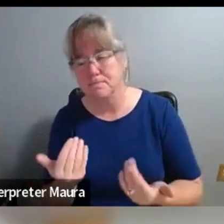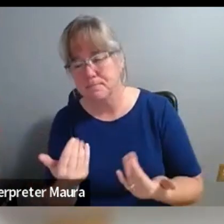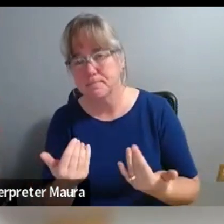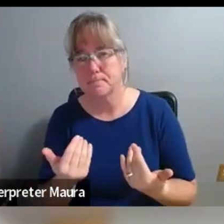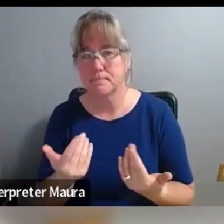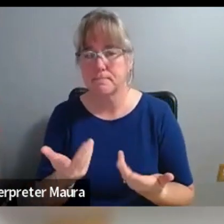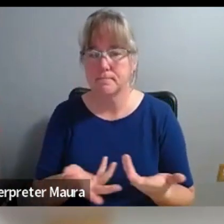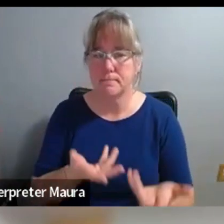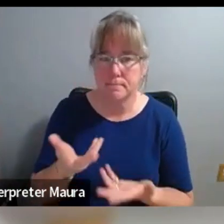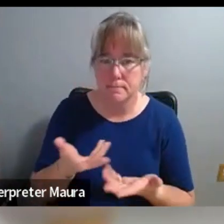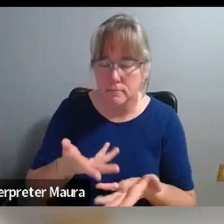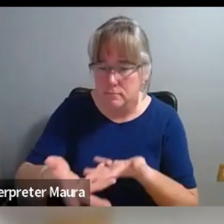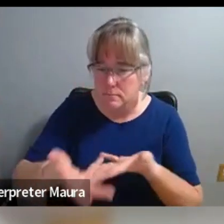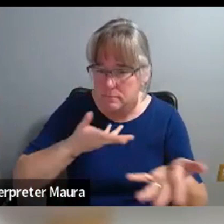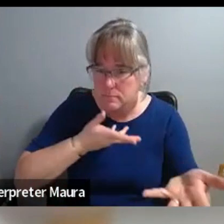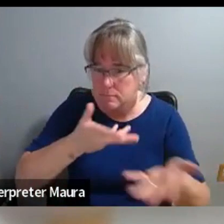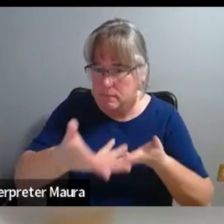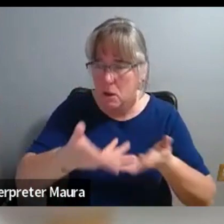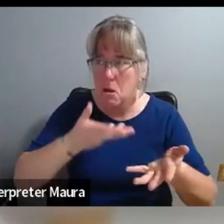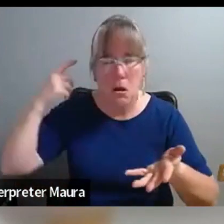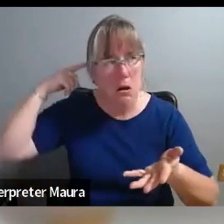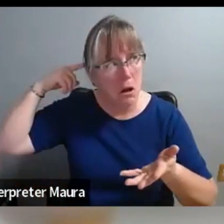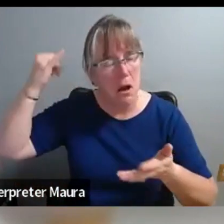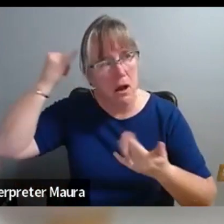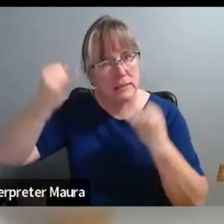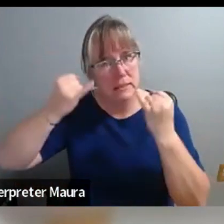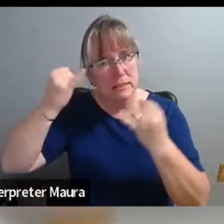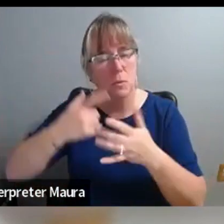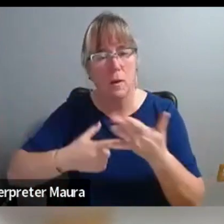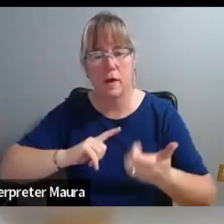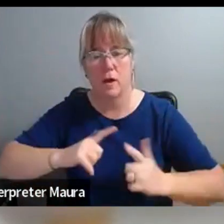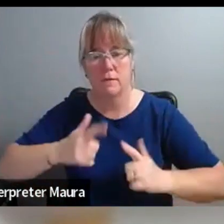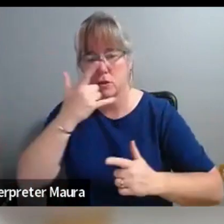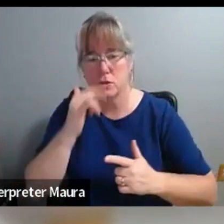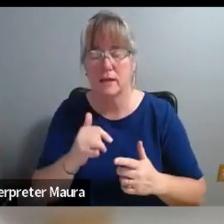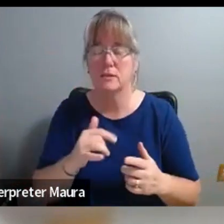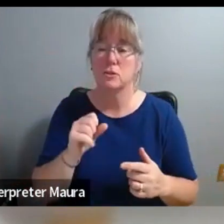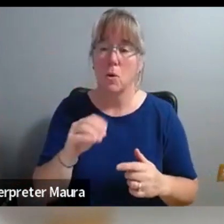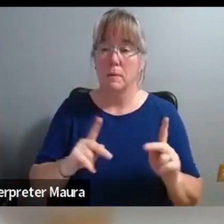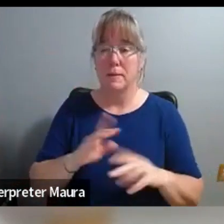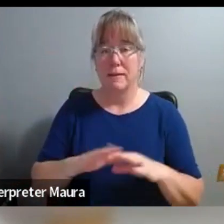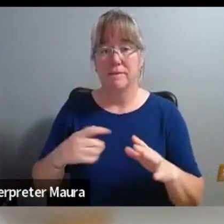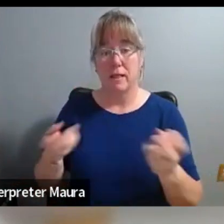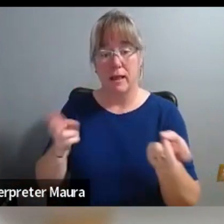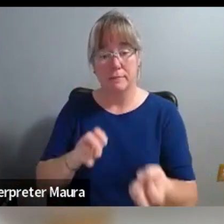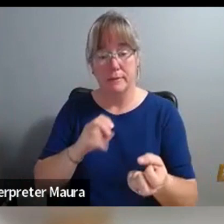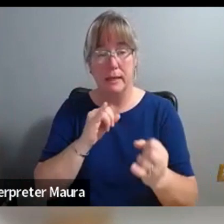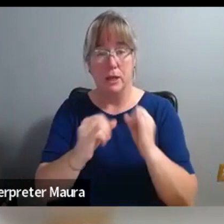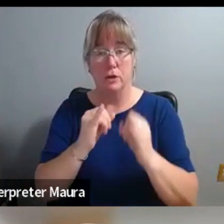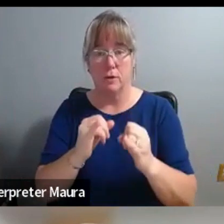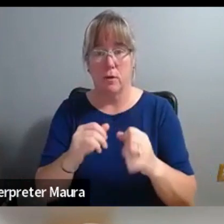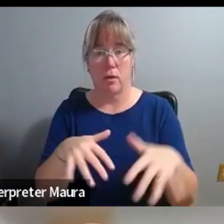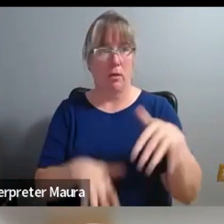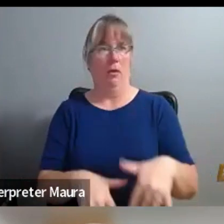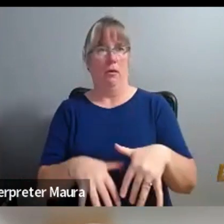what the conversation might look like. And so that people wouldn't feel that once the interview was actually taking place, that they would get caught off